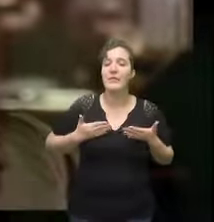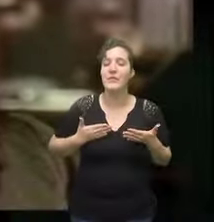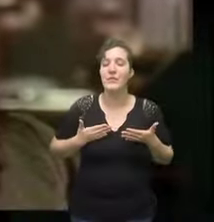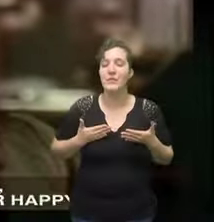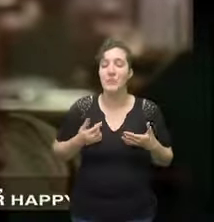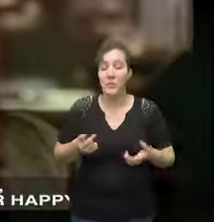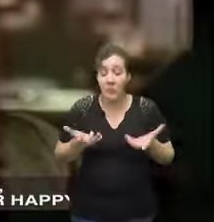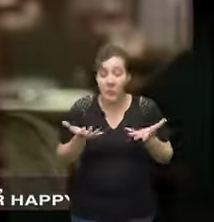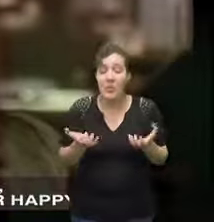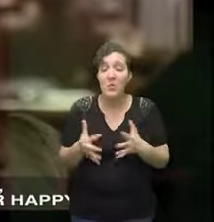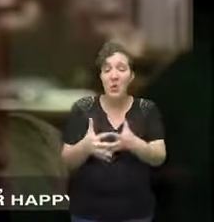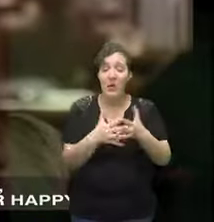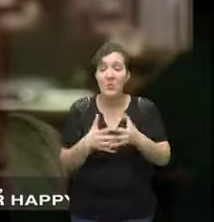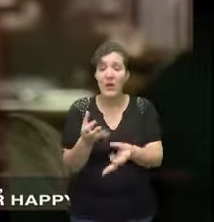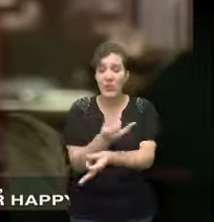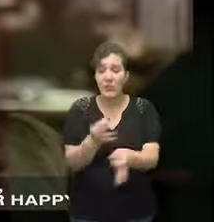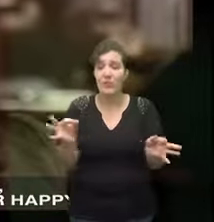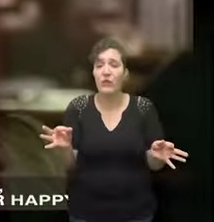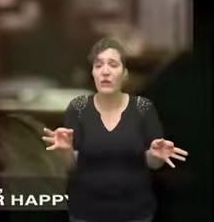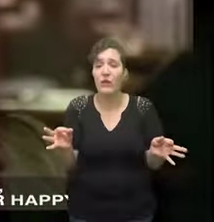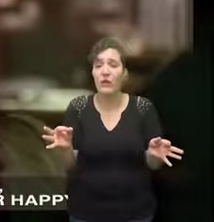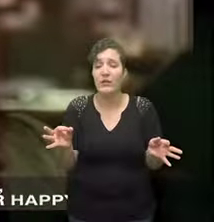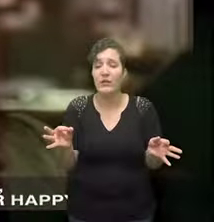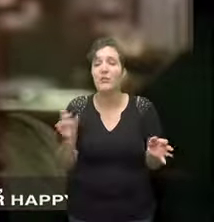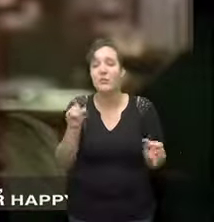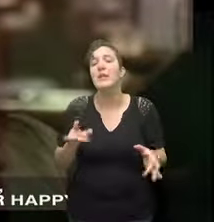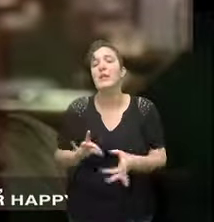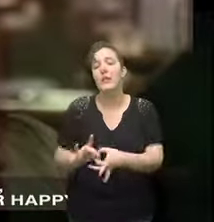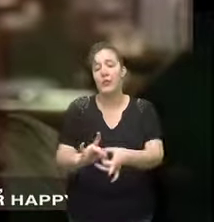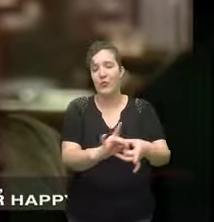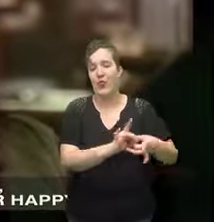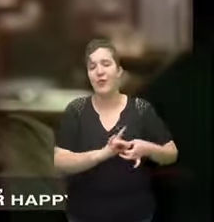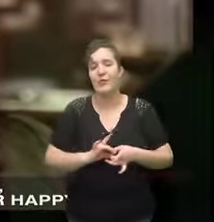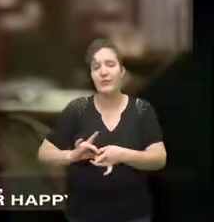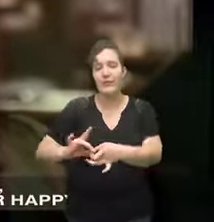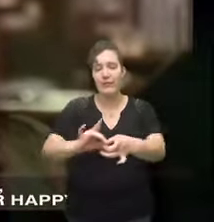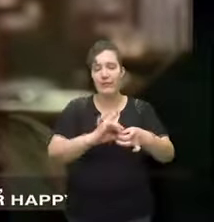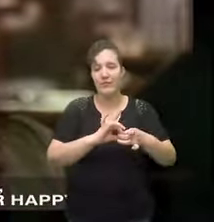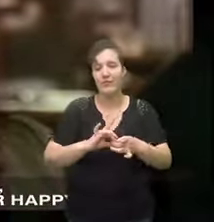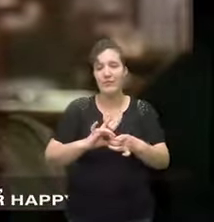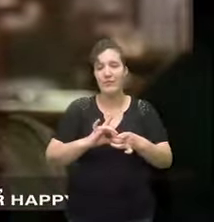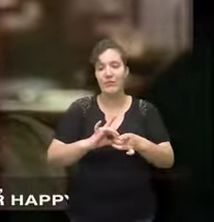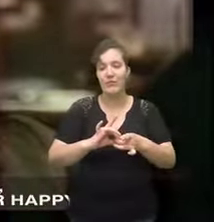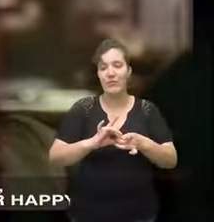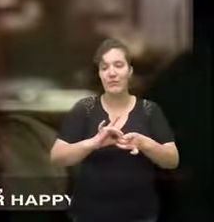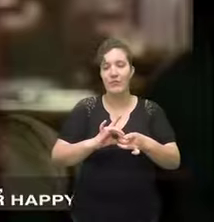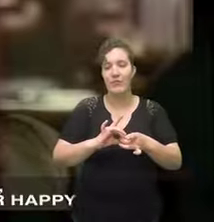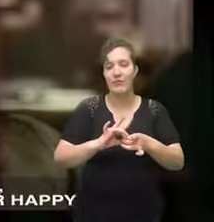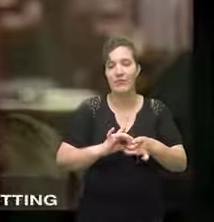make America free let us hand in hand struggle now to make her happy